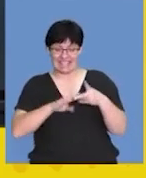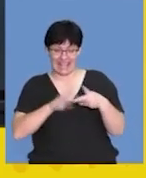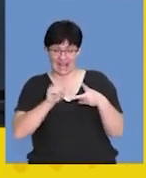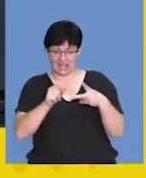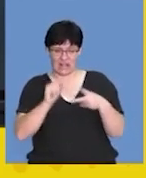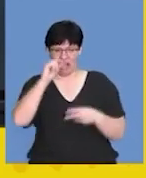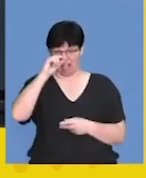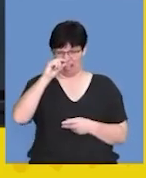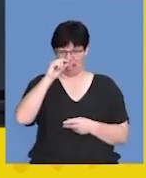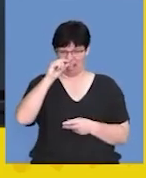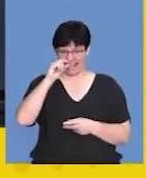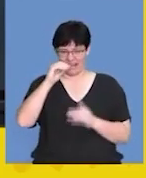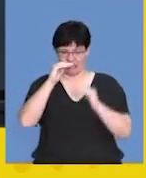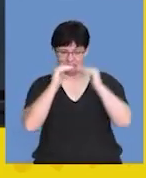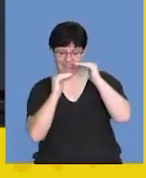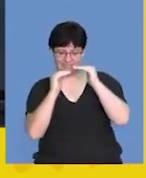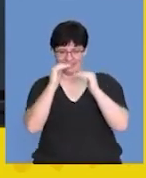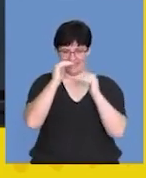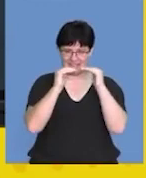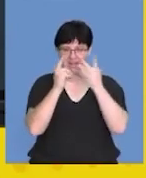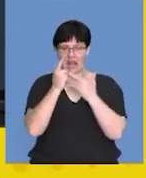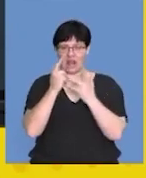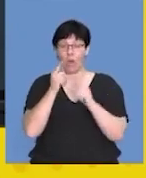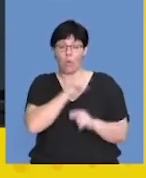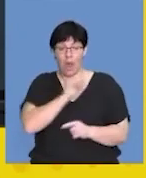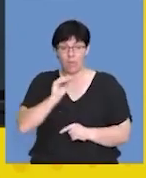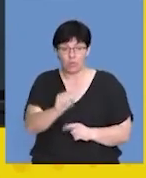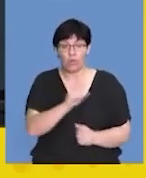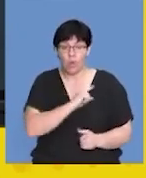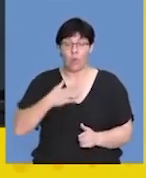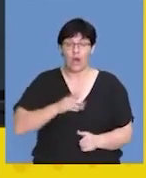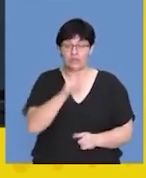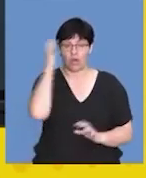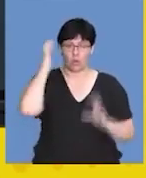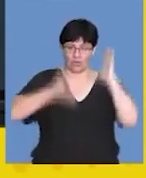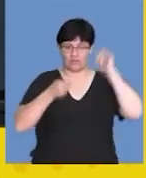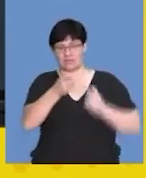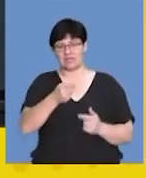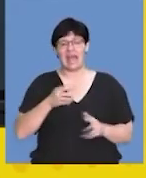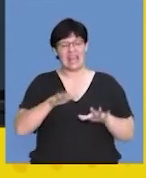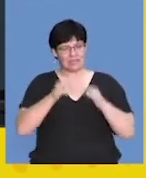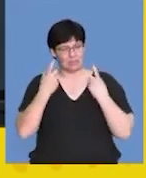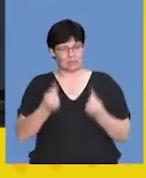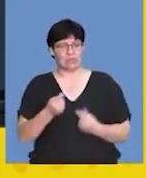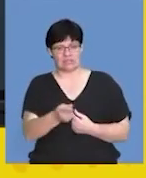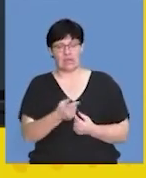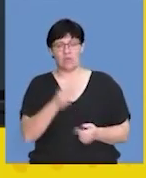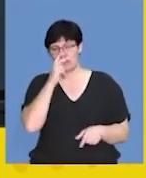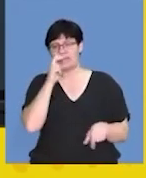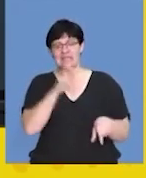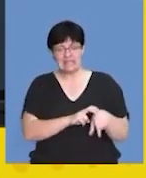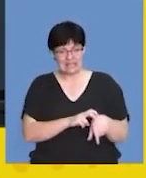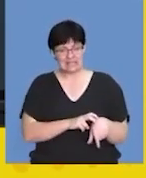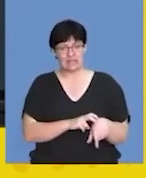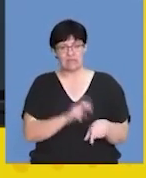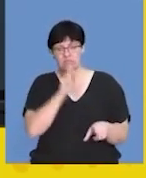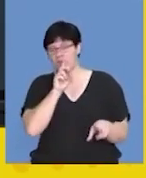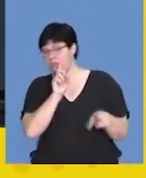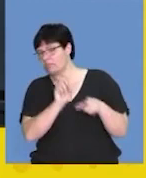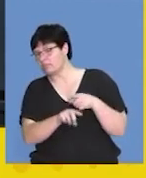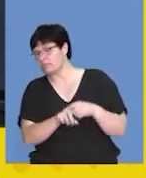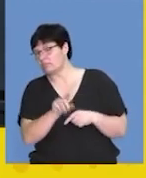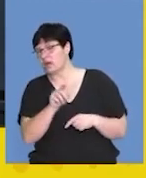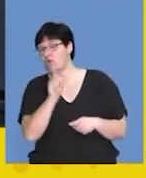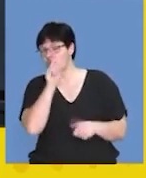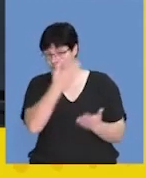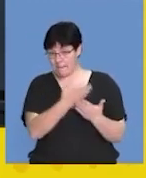answer, which is often put in there to confuse learners. And that's essentially what the examiner does. He needs, or he or she needs to test in